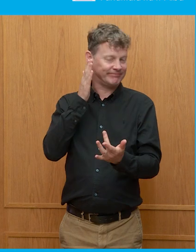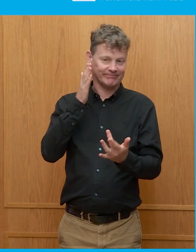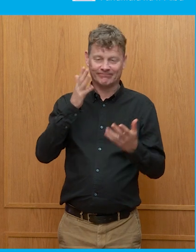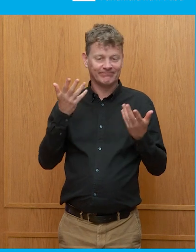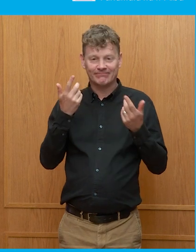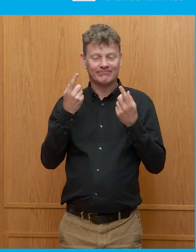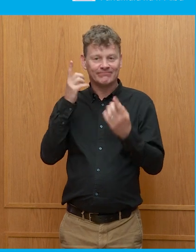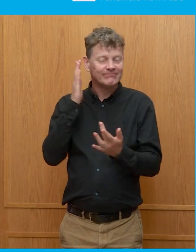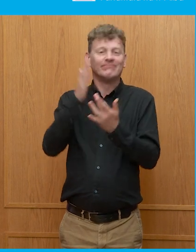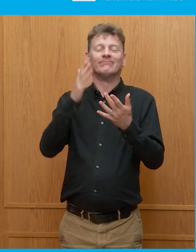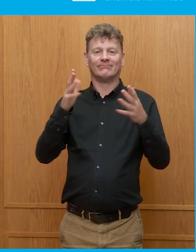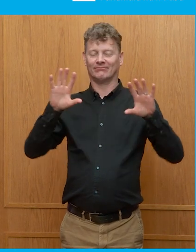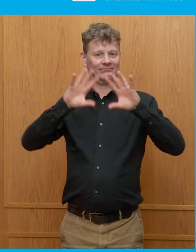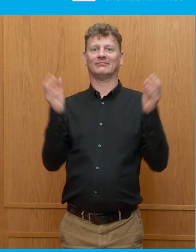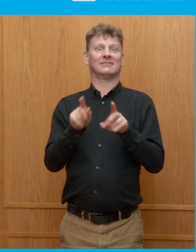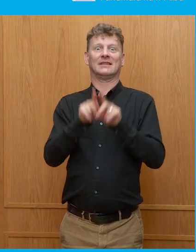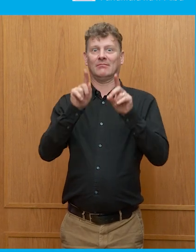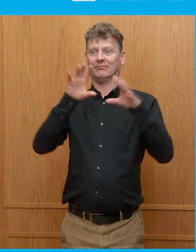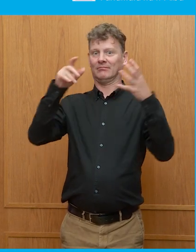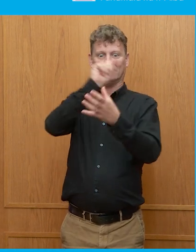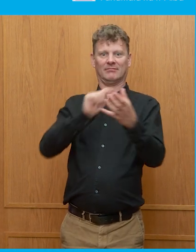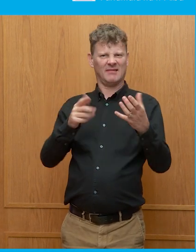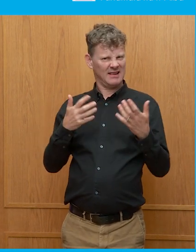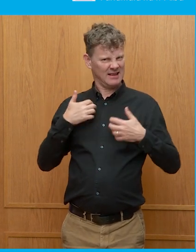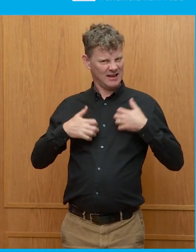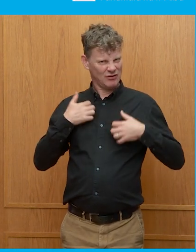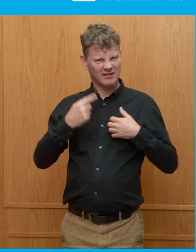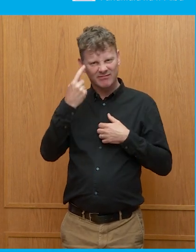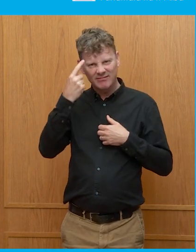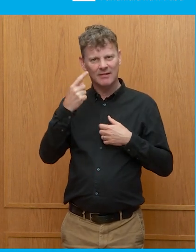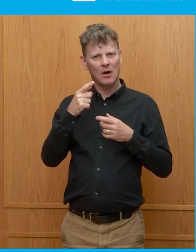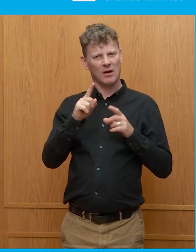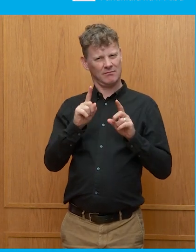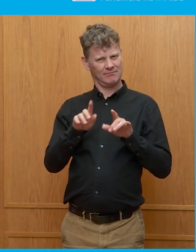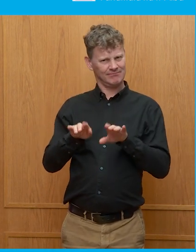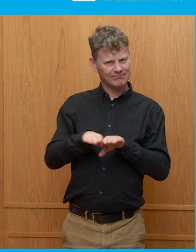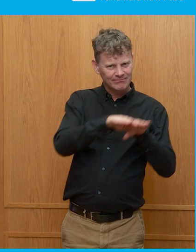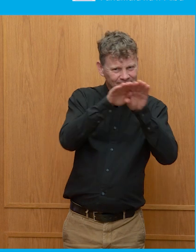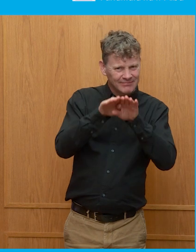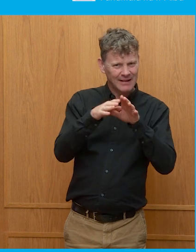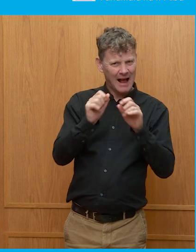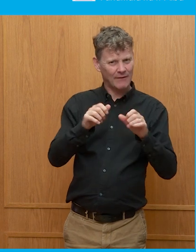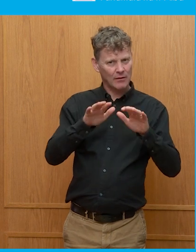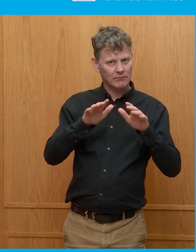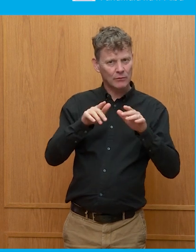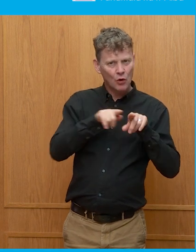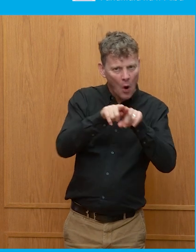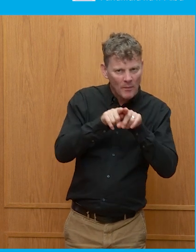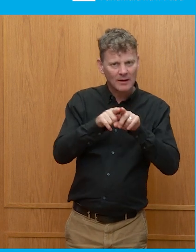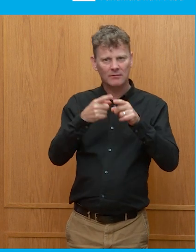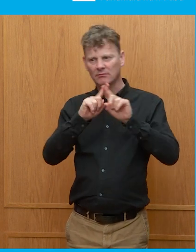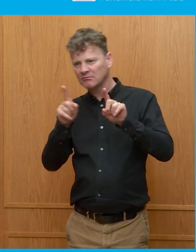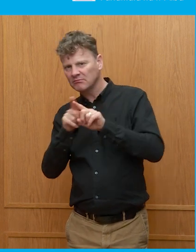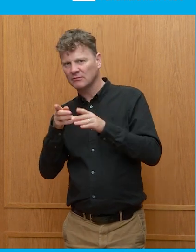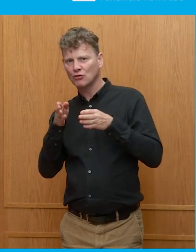But it's very interesting to understand what will the common trends, threads and outcomes of all of that be. And I'm delighted